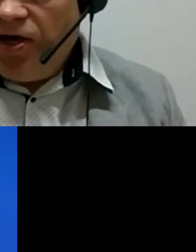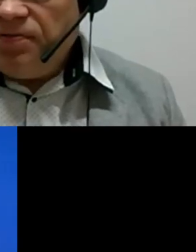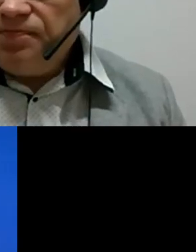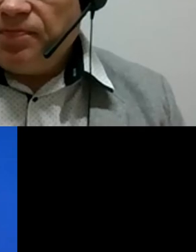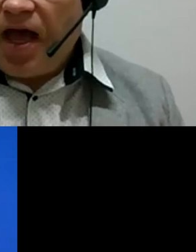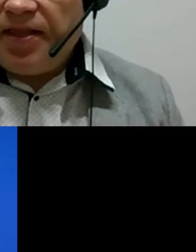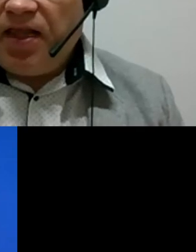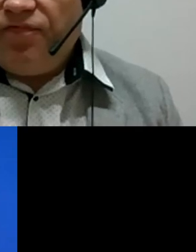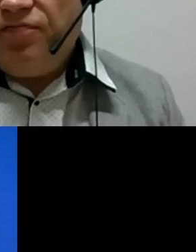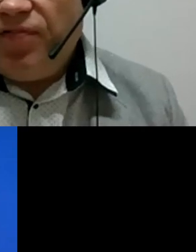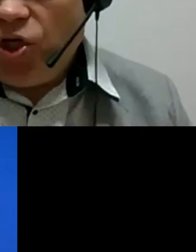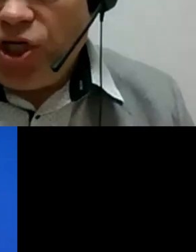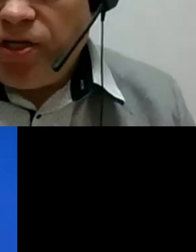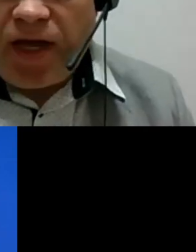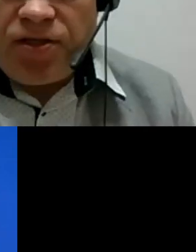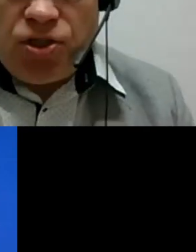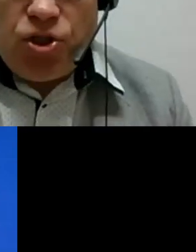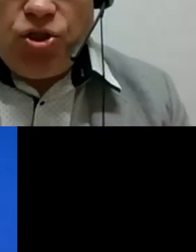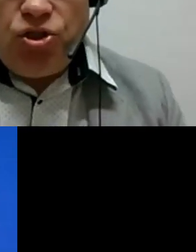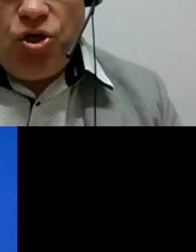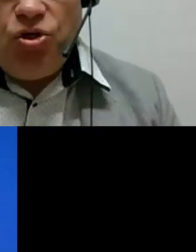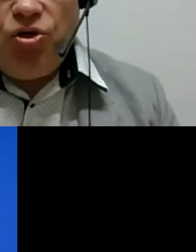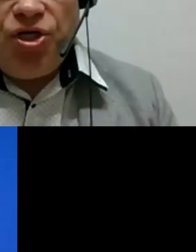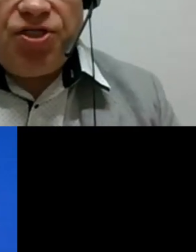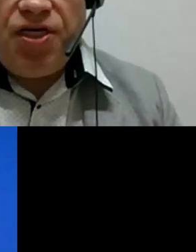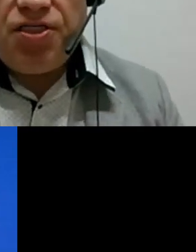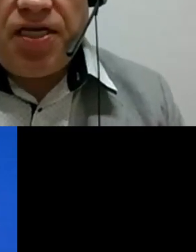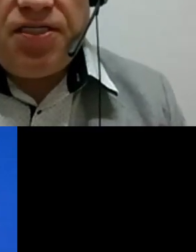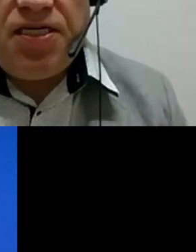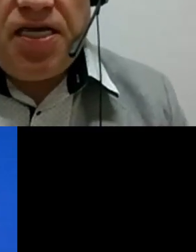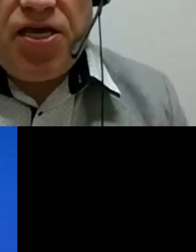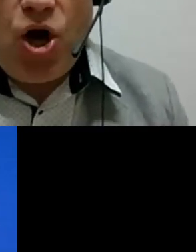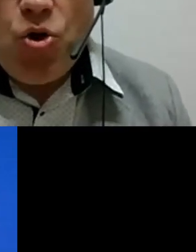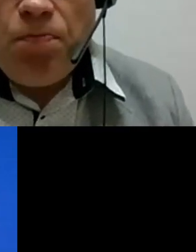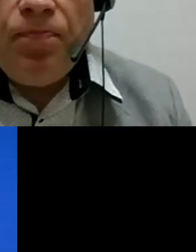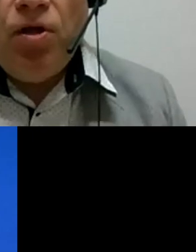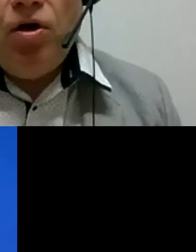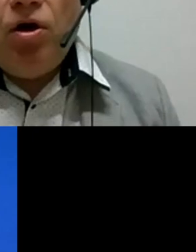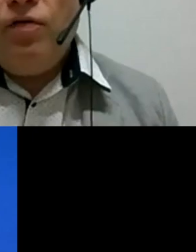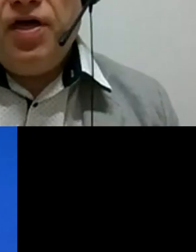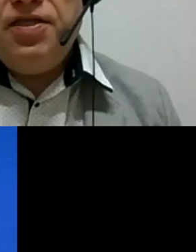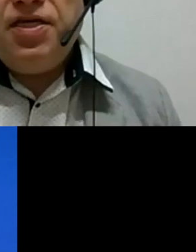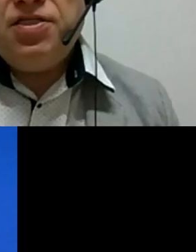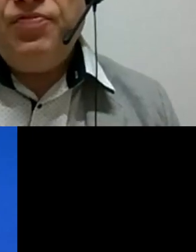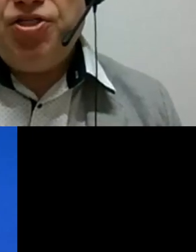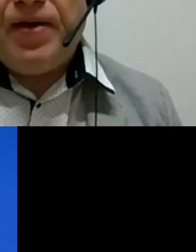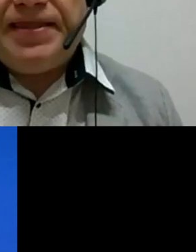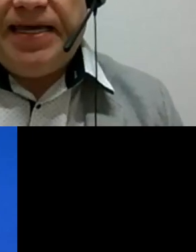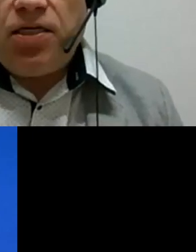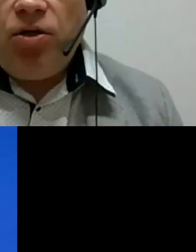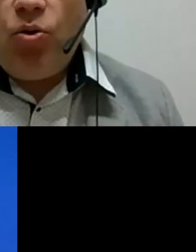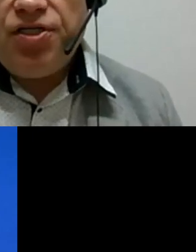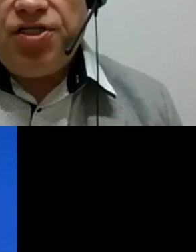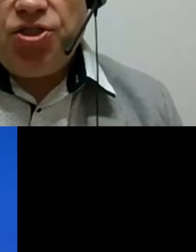Anna-Lefer Skjöldebrandt, she is a CEO of the Swedish